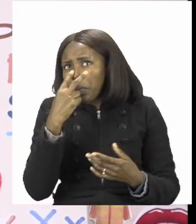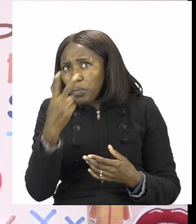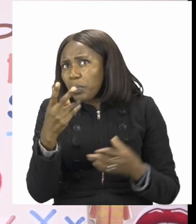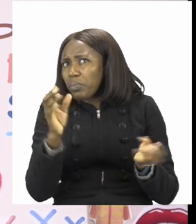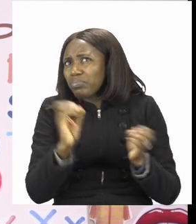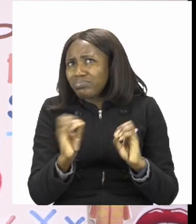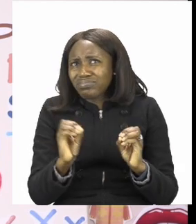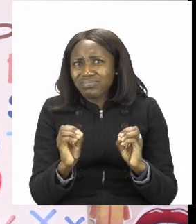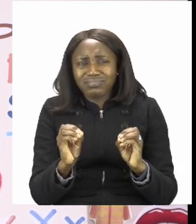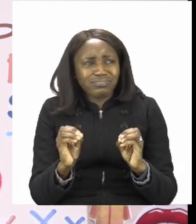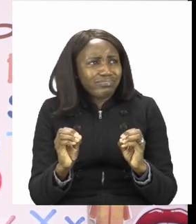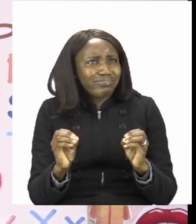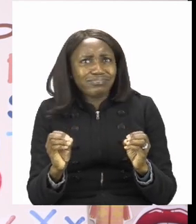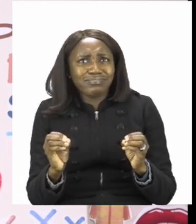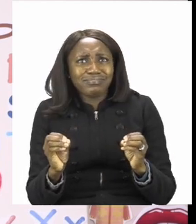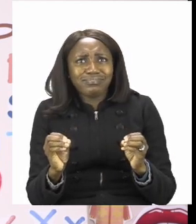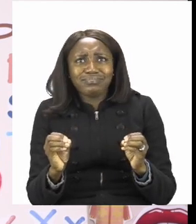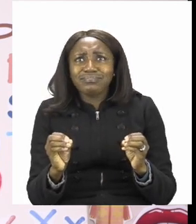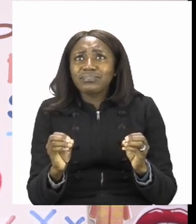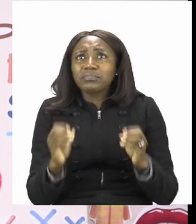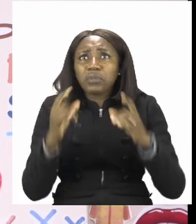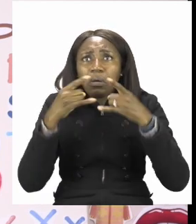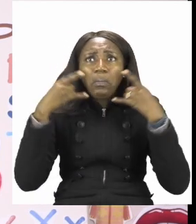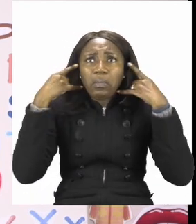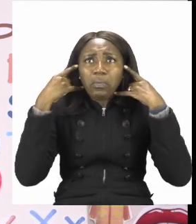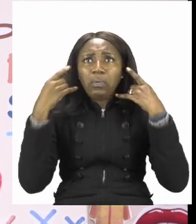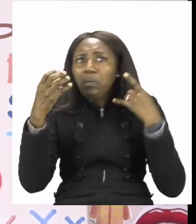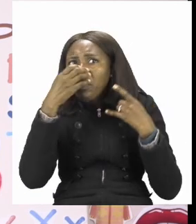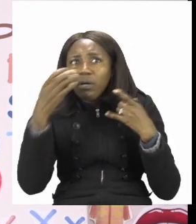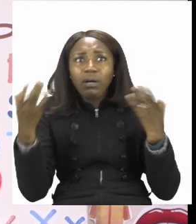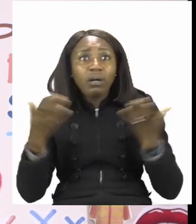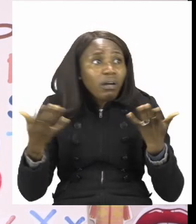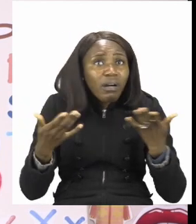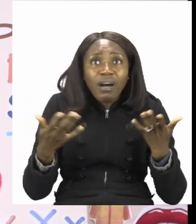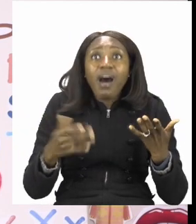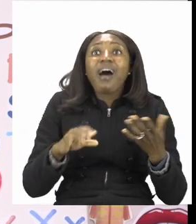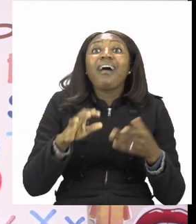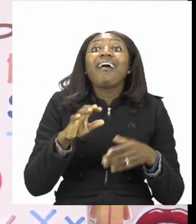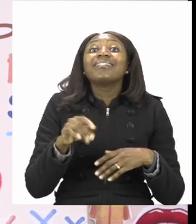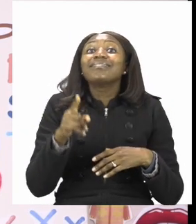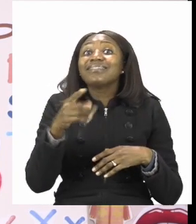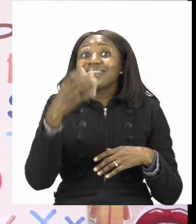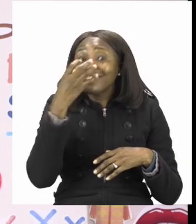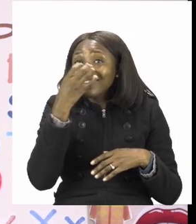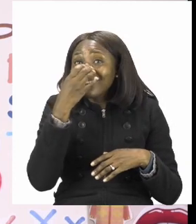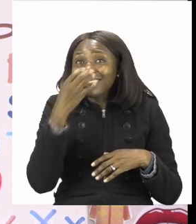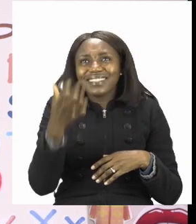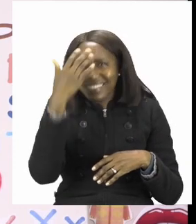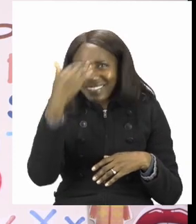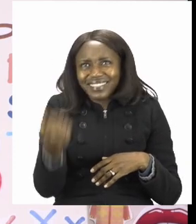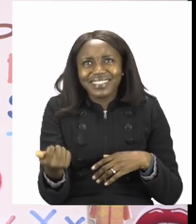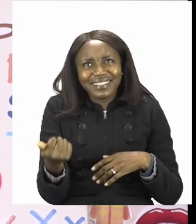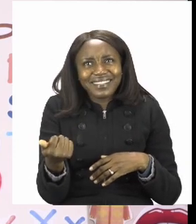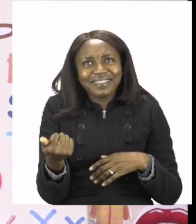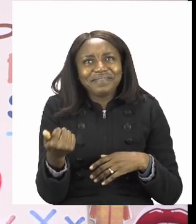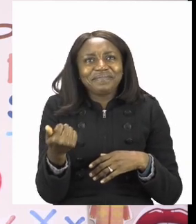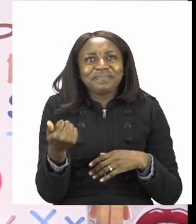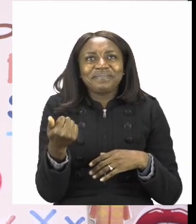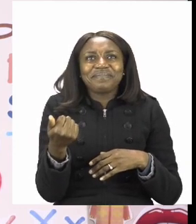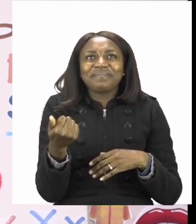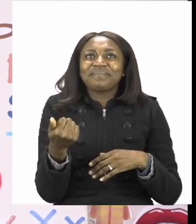going to go and get us masks. Zosie are you back. Oh there he is. Hello Zosie.